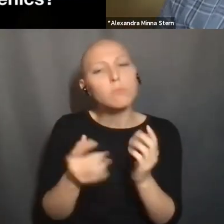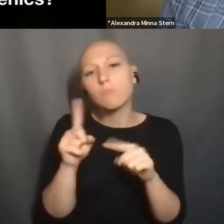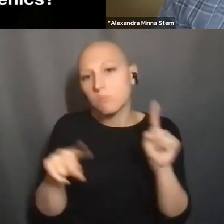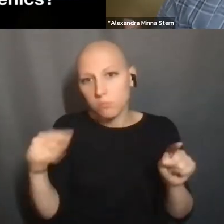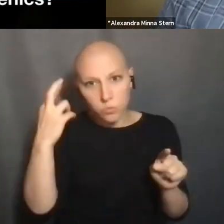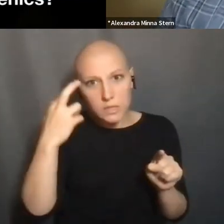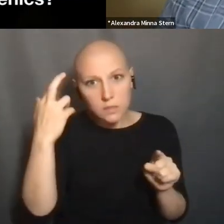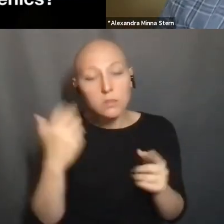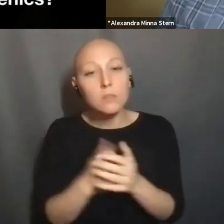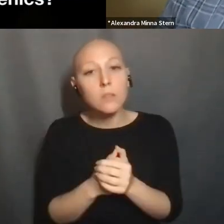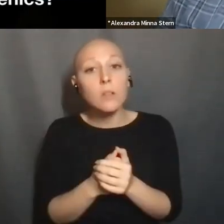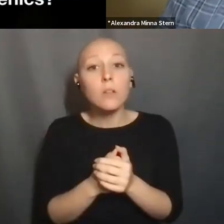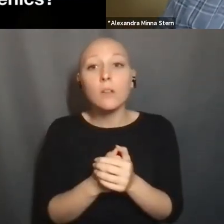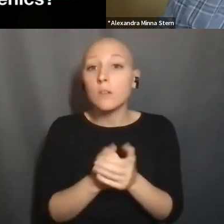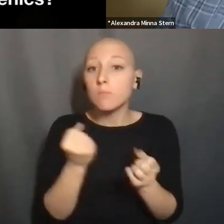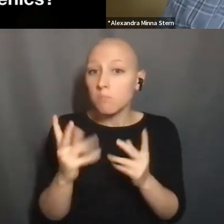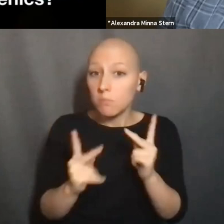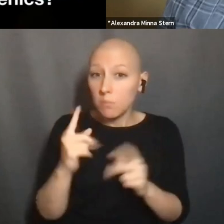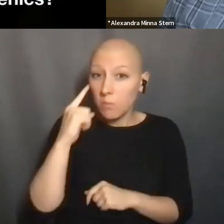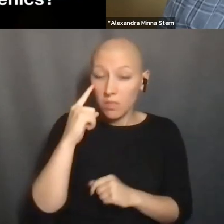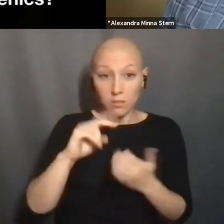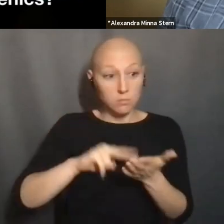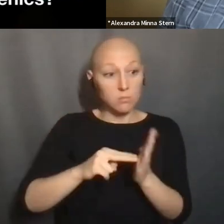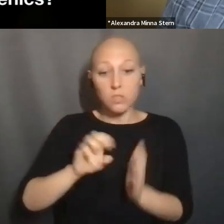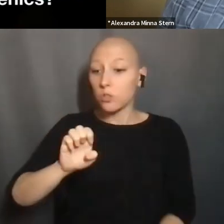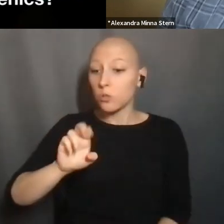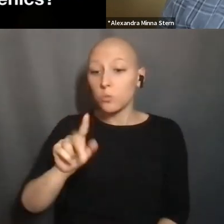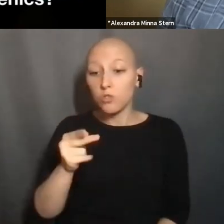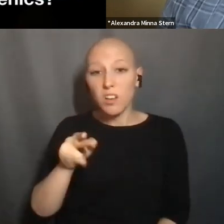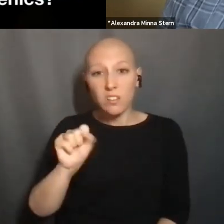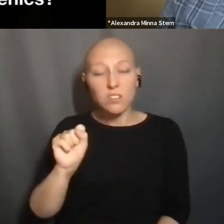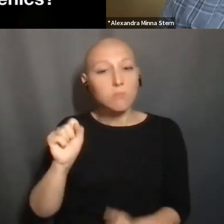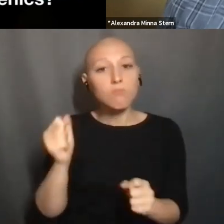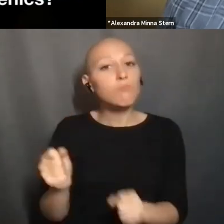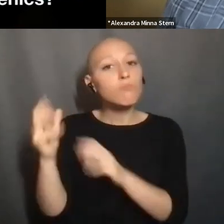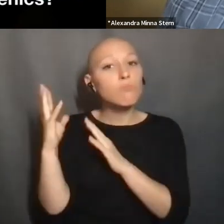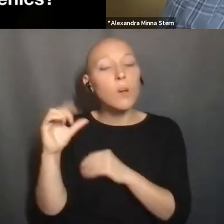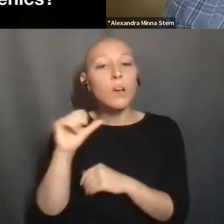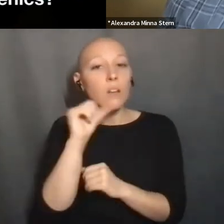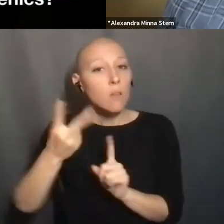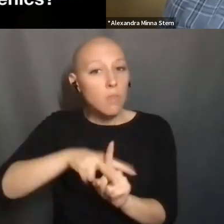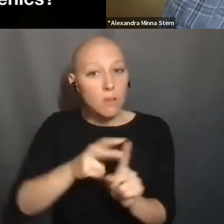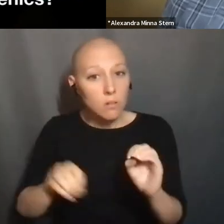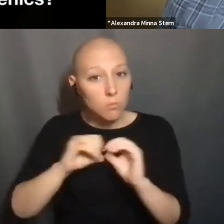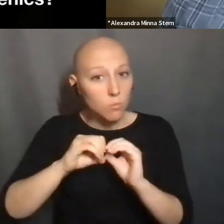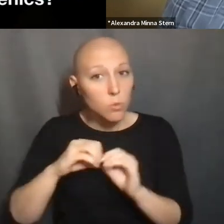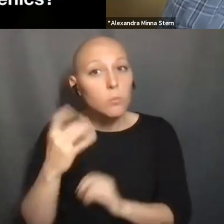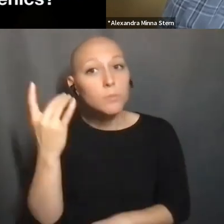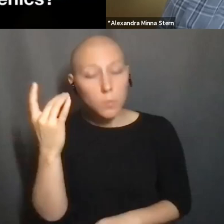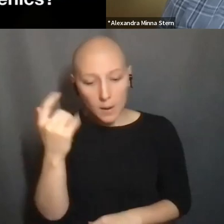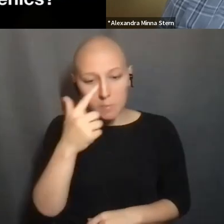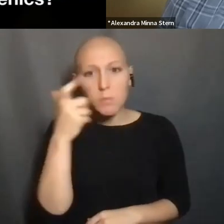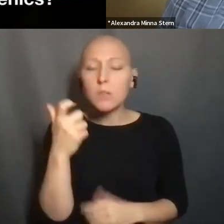THAT MEANS EGENICS IS NOT REALLY RELEVANT BECAUSE IT'S A MATTER OF PURCHASING, YOU KNOW, A DIRECT TO CONSUMER